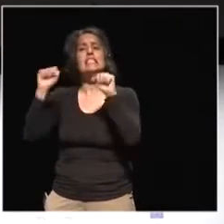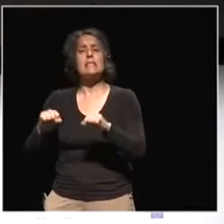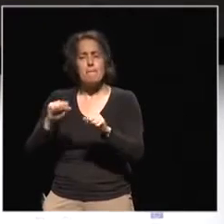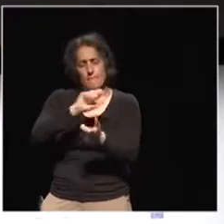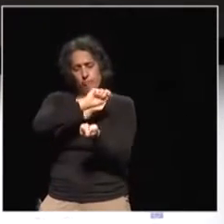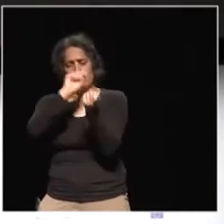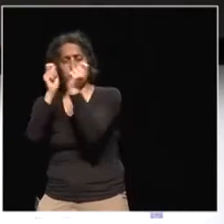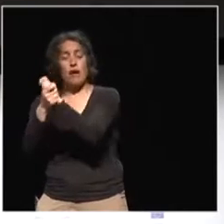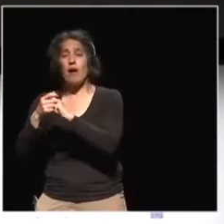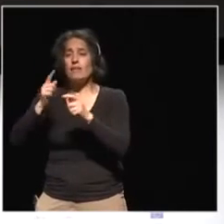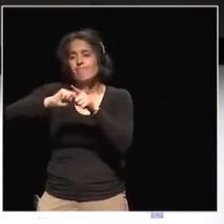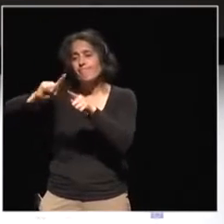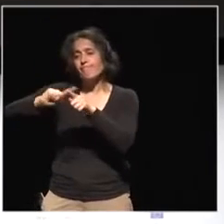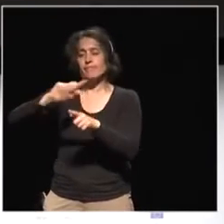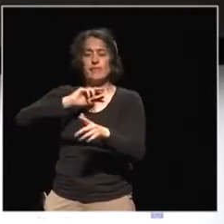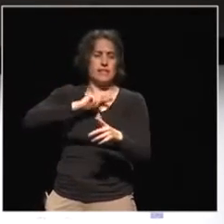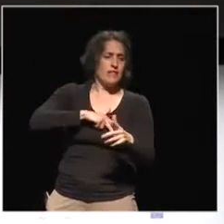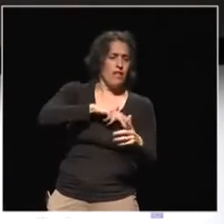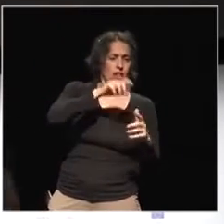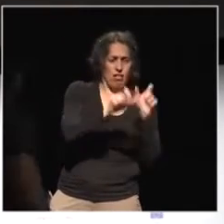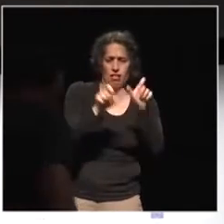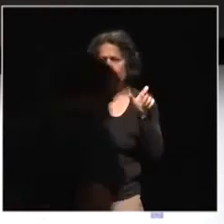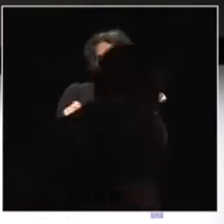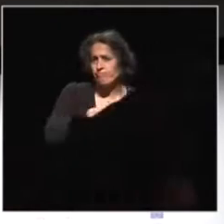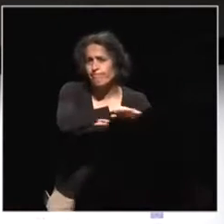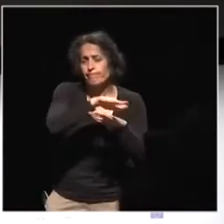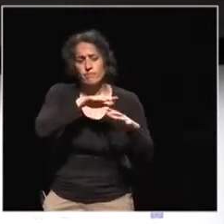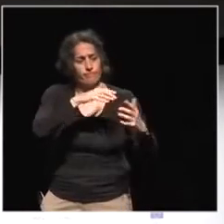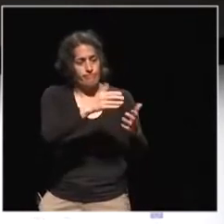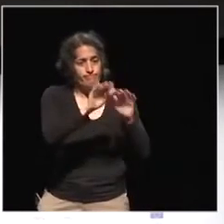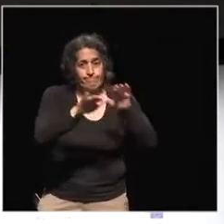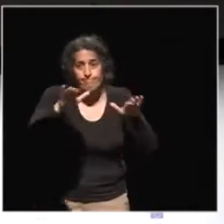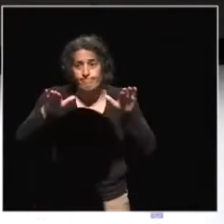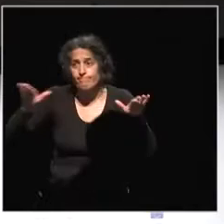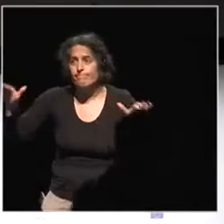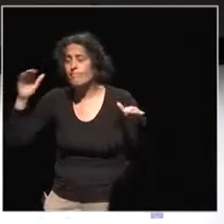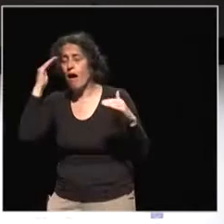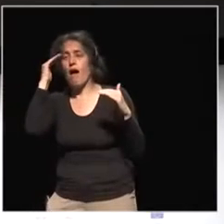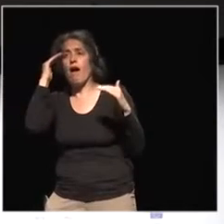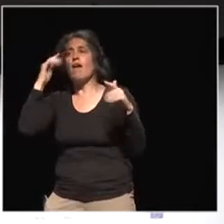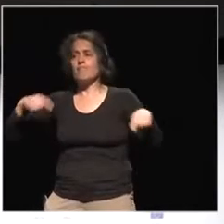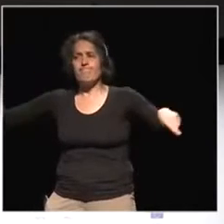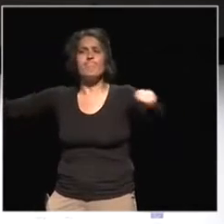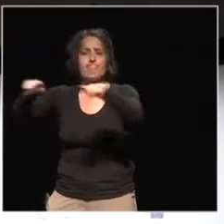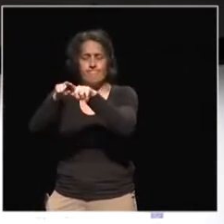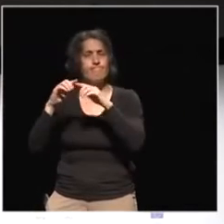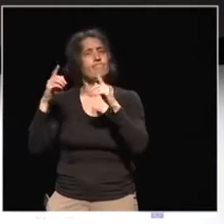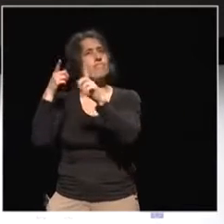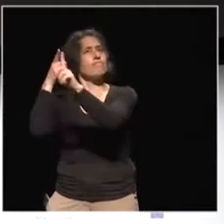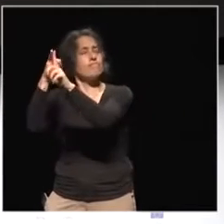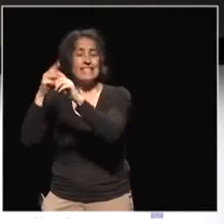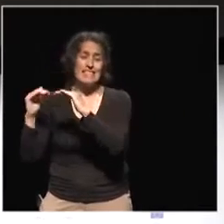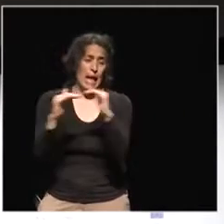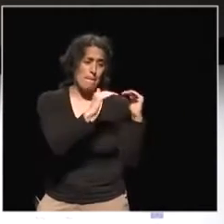movements, all the civil society actors to realize that we are striving to one great goal